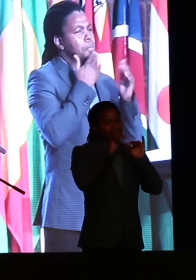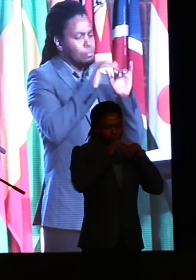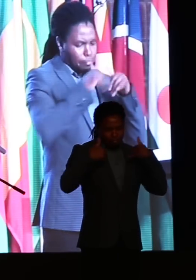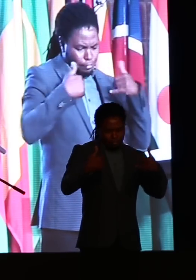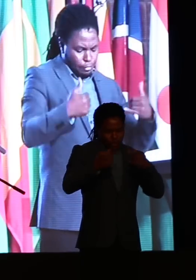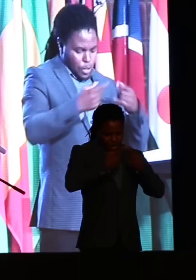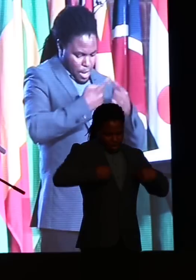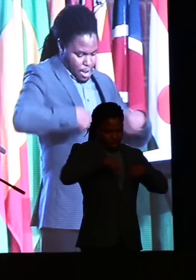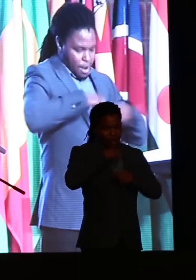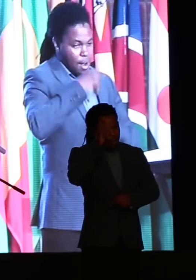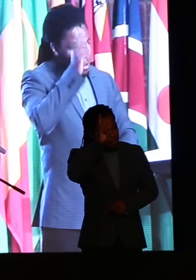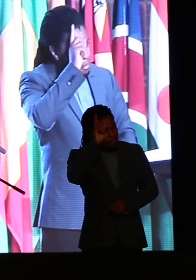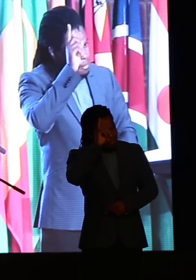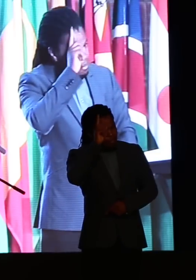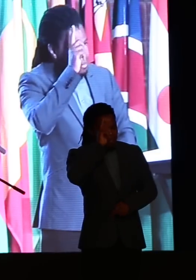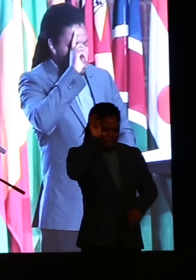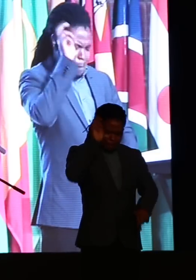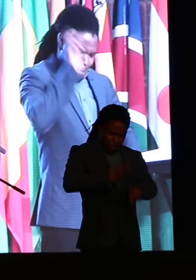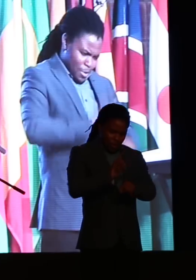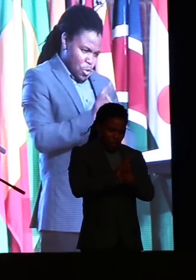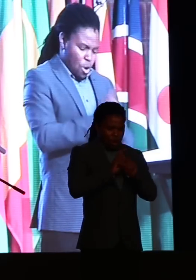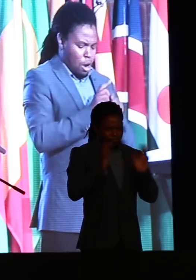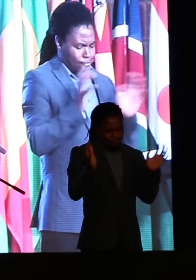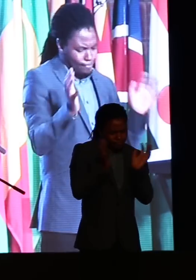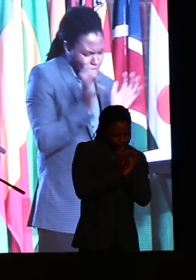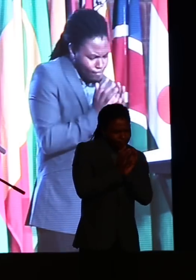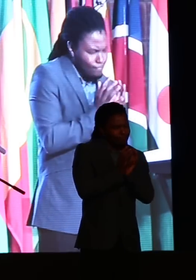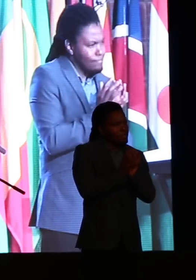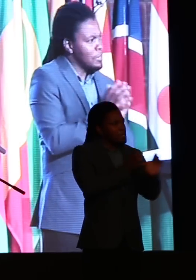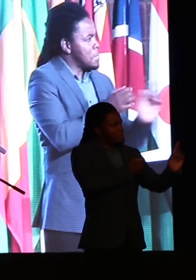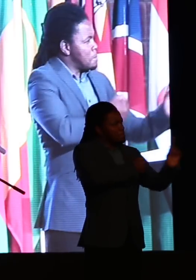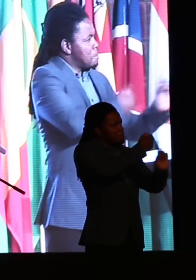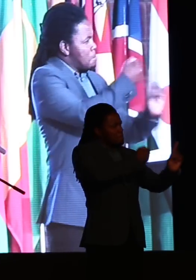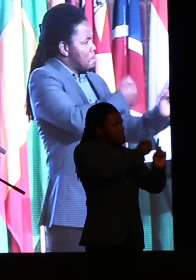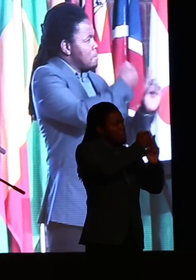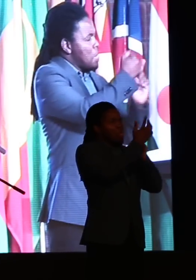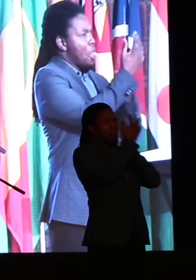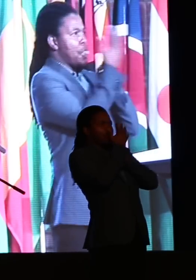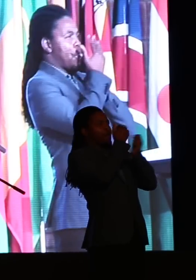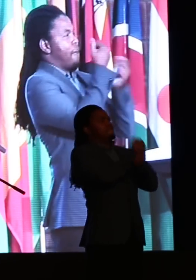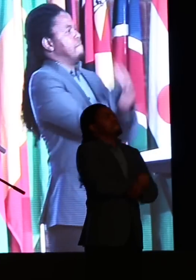Thank you very much. Thank you